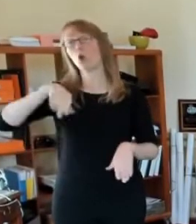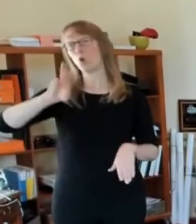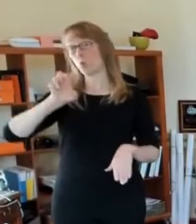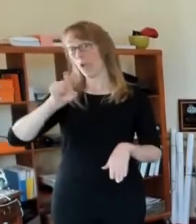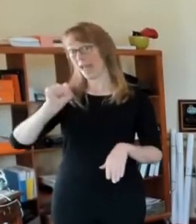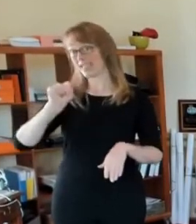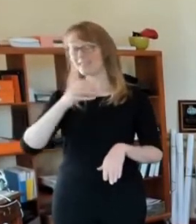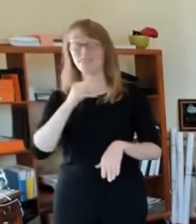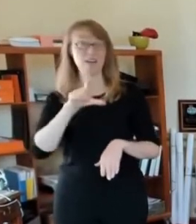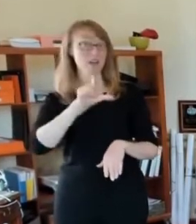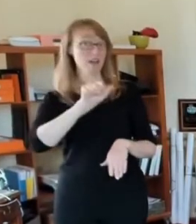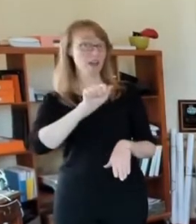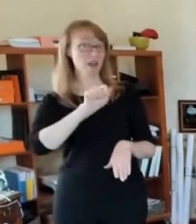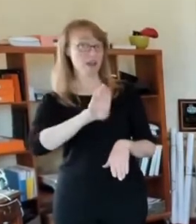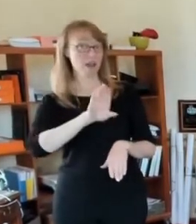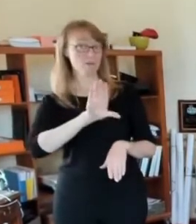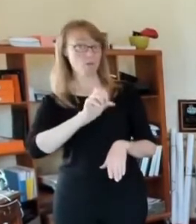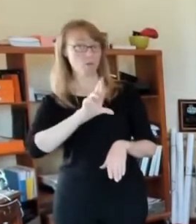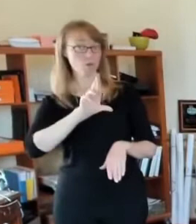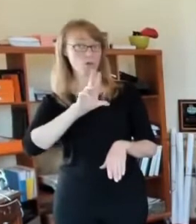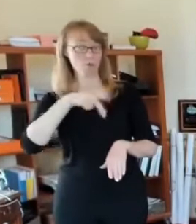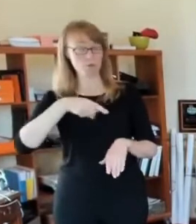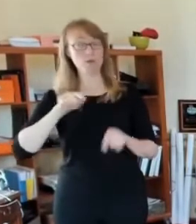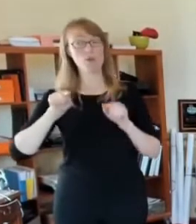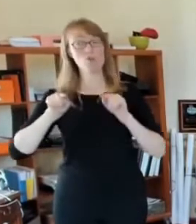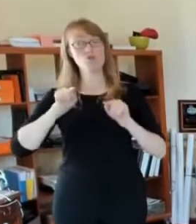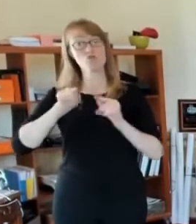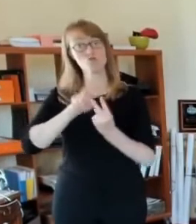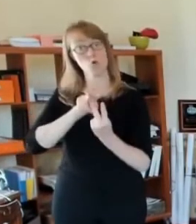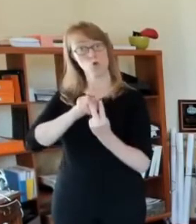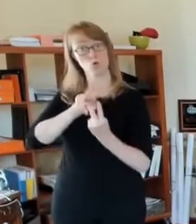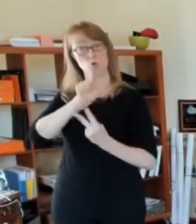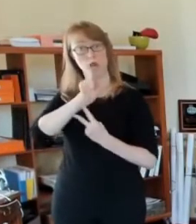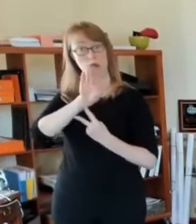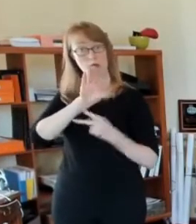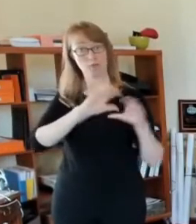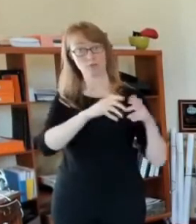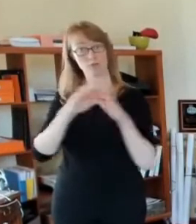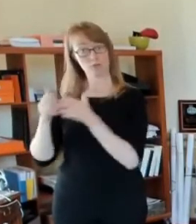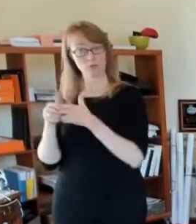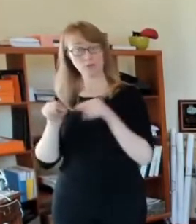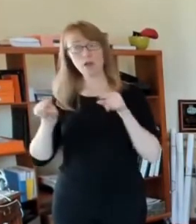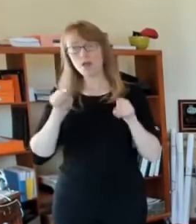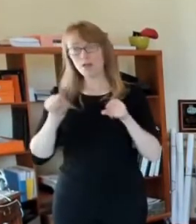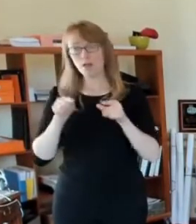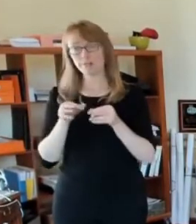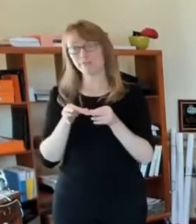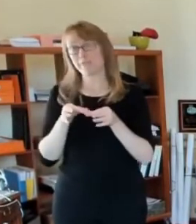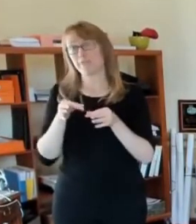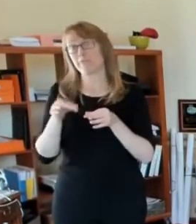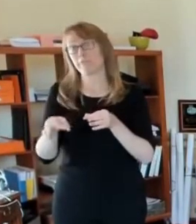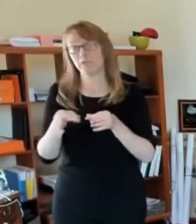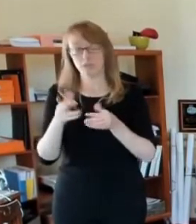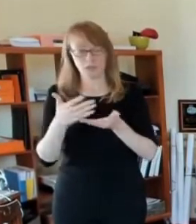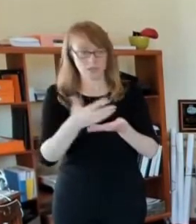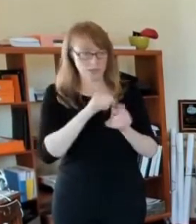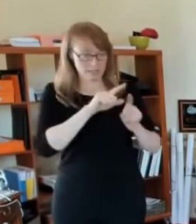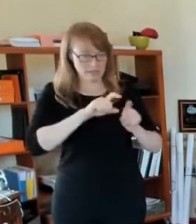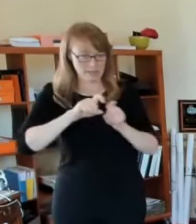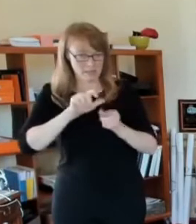a nationwide issue. And so some of these of the increase is, uh,